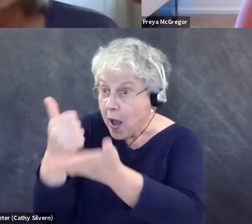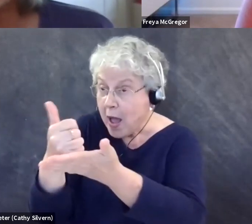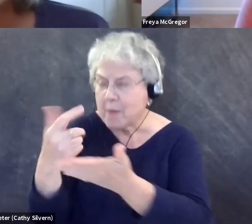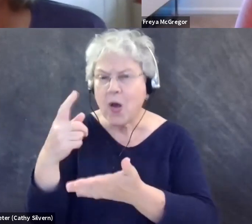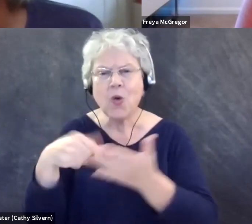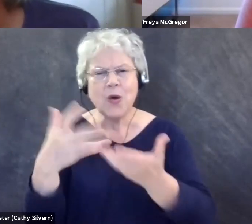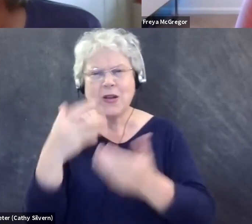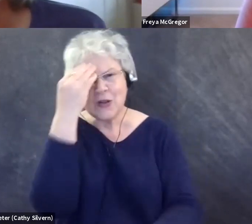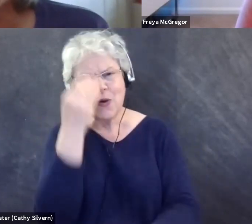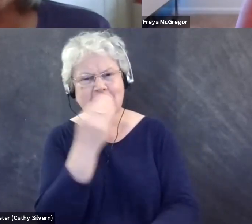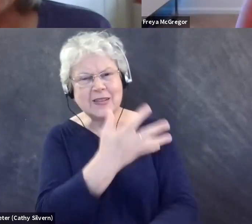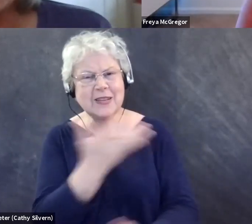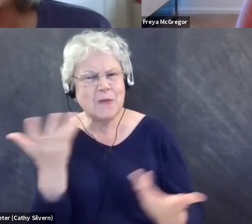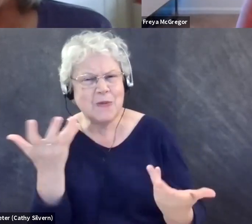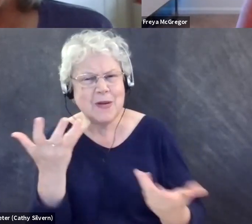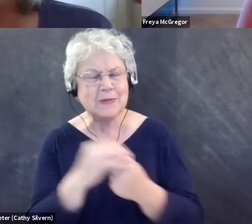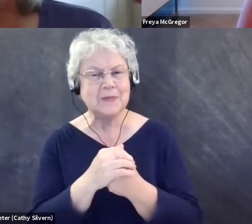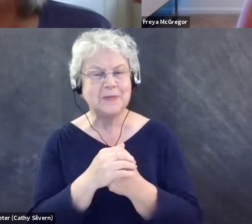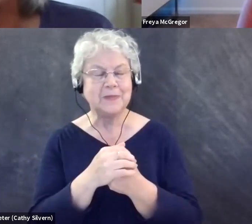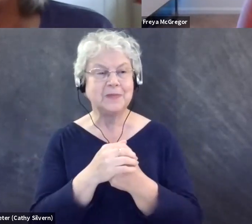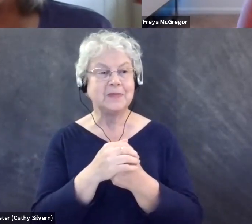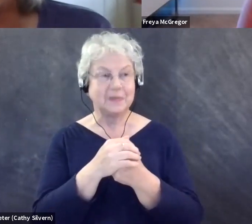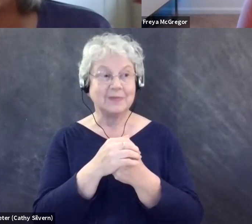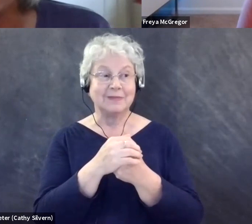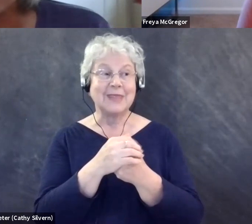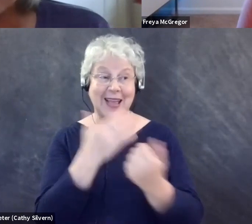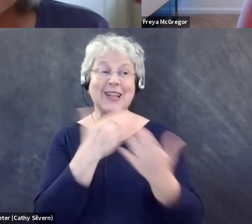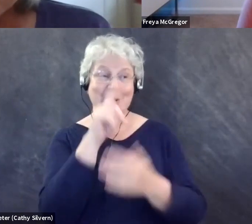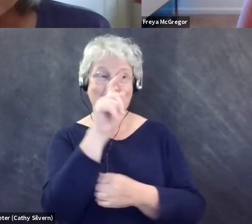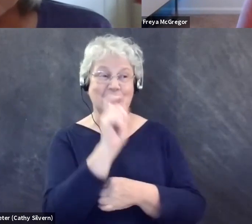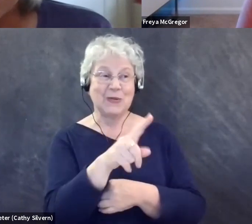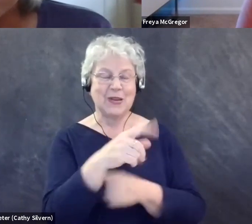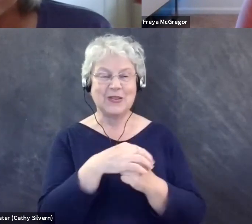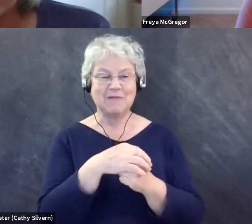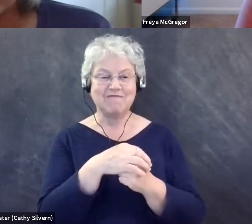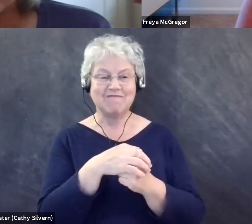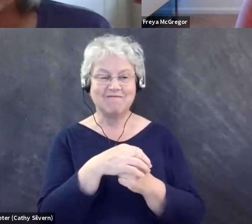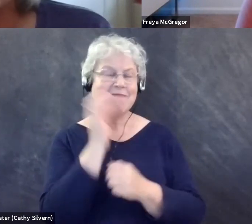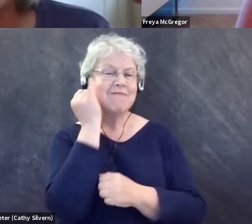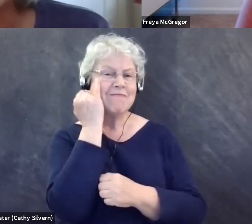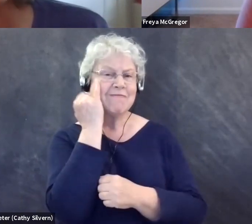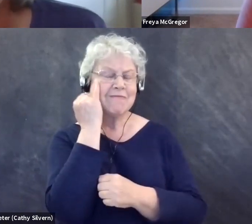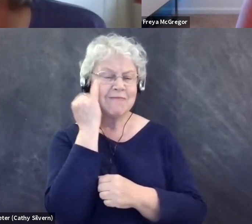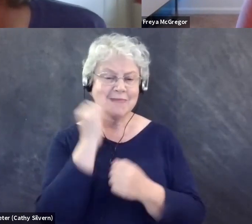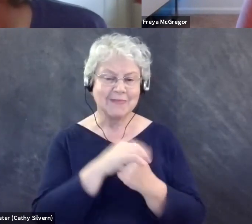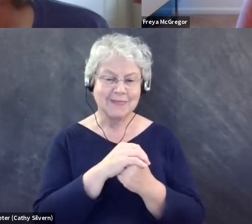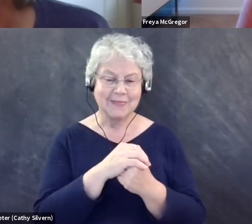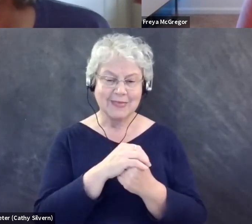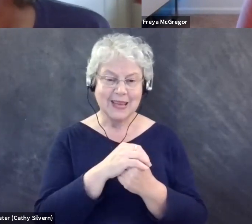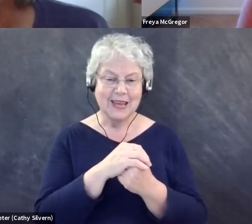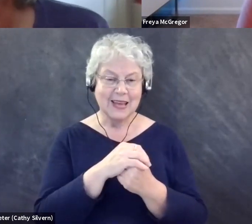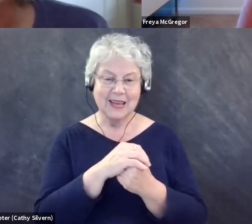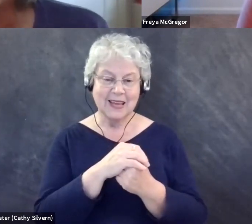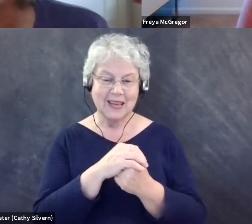That's a great question. I think the very first thing I would say is that it's always,